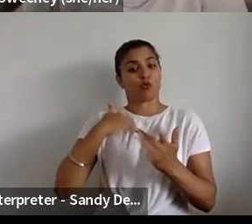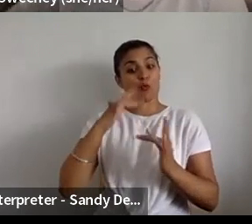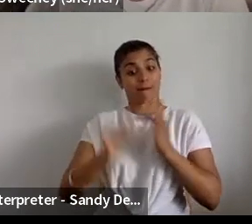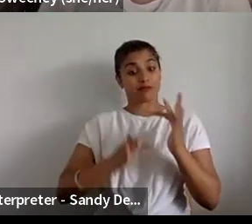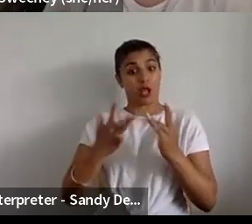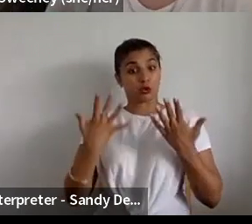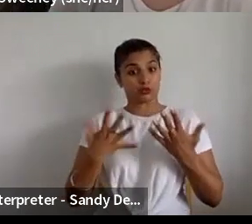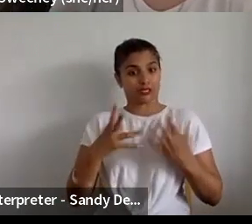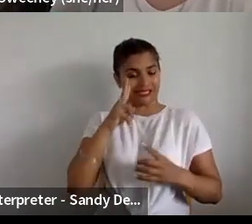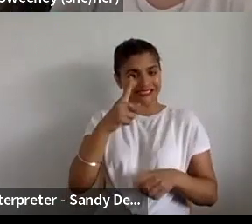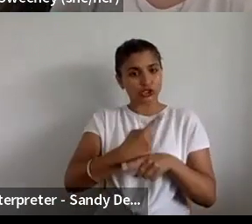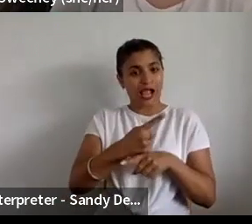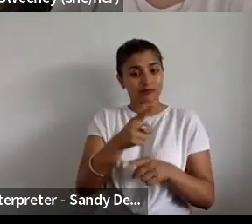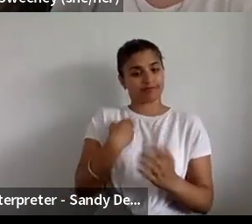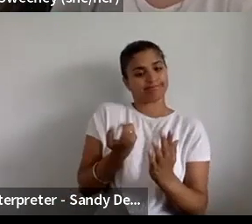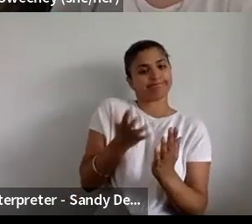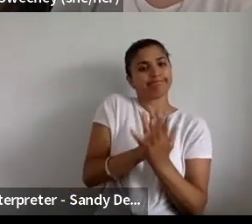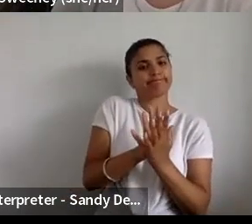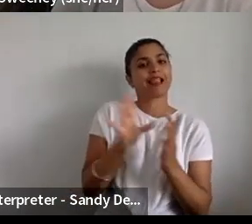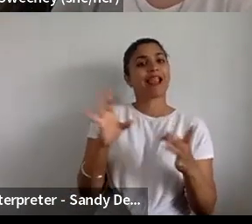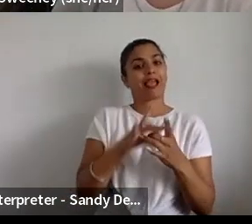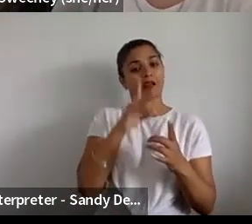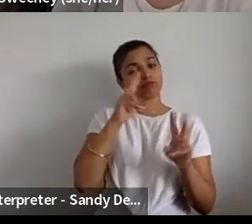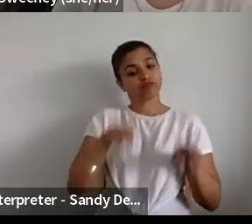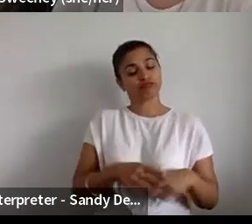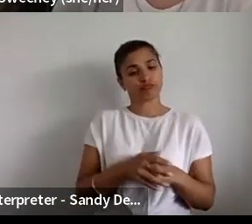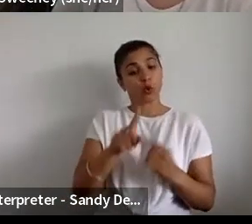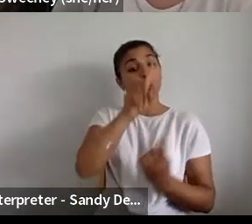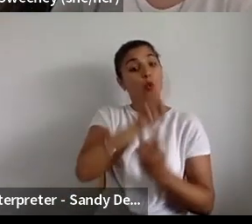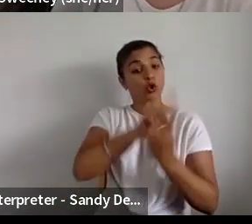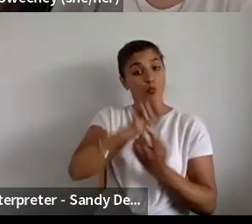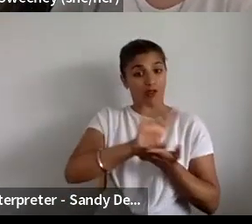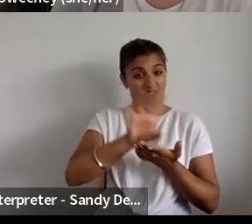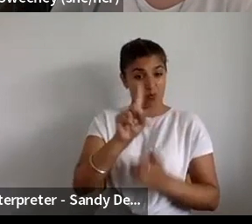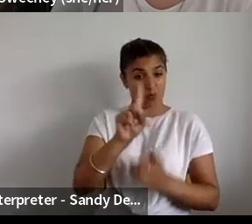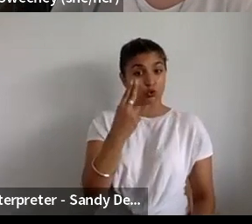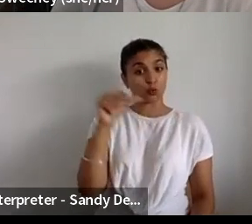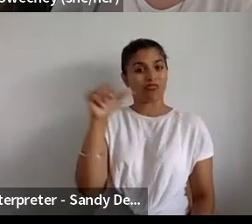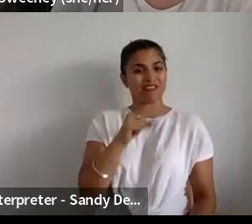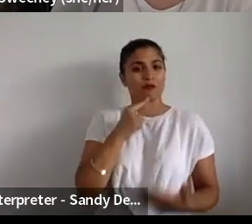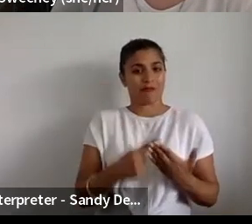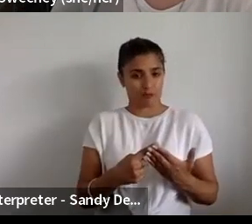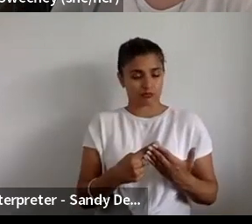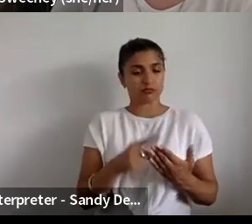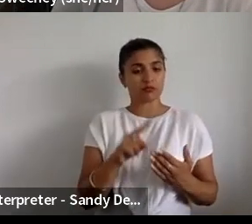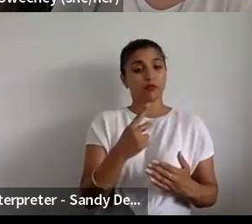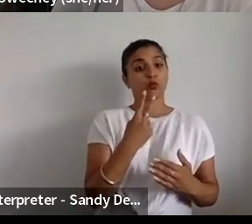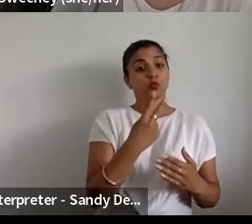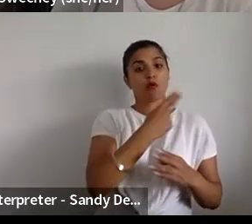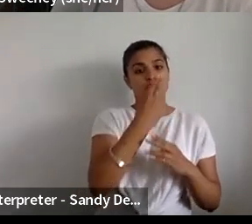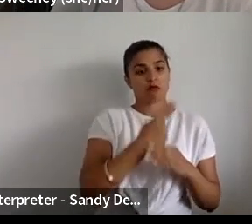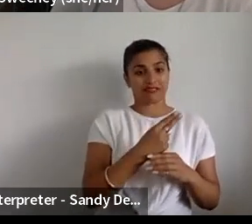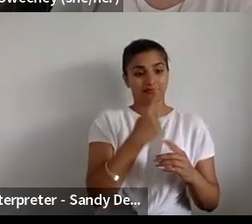one to one fund offered awards of just £2,000 for two artists, curators or producers to connect,